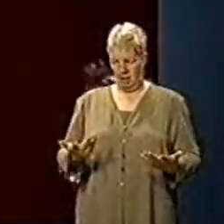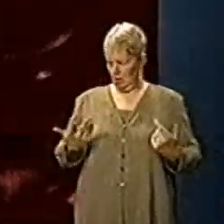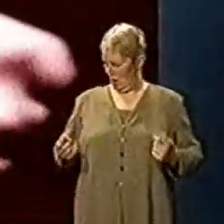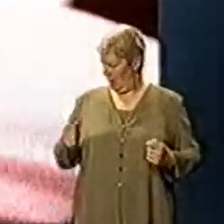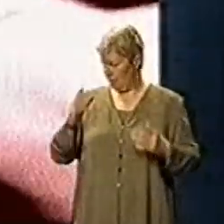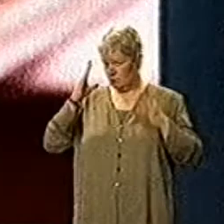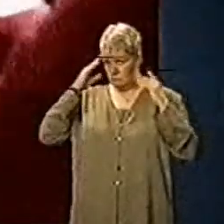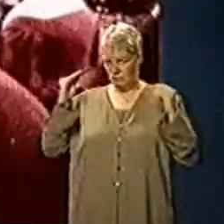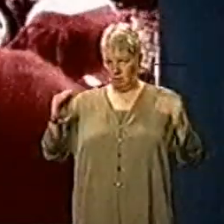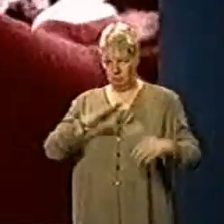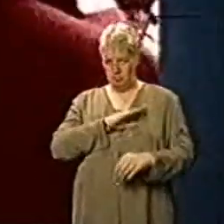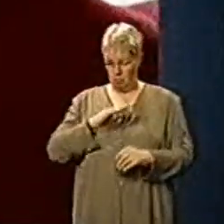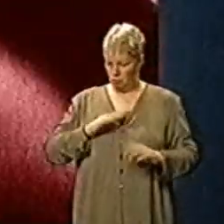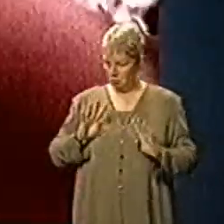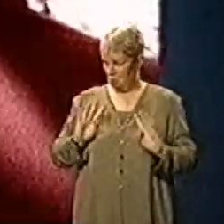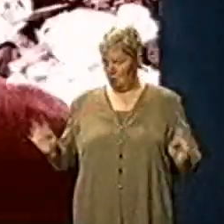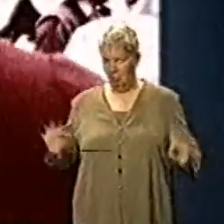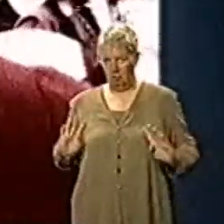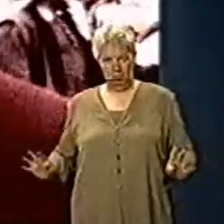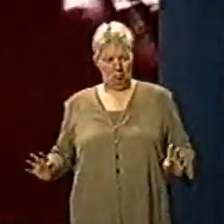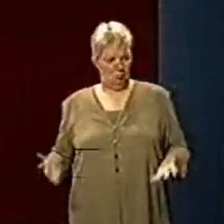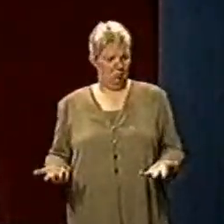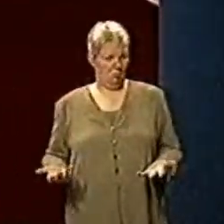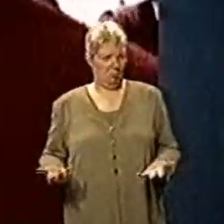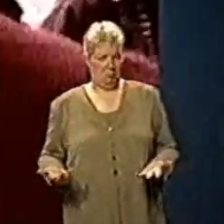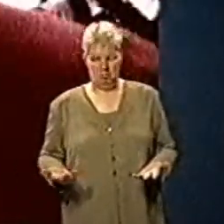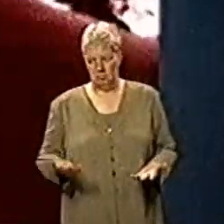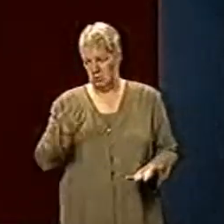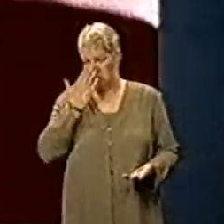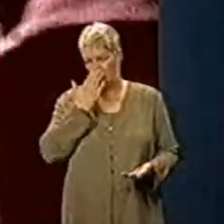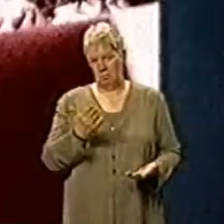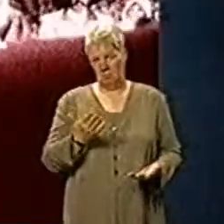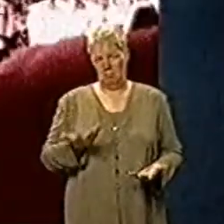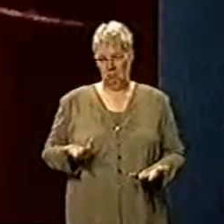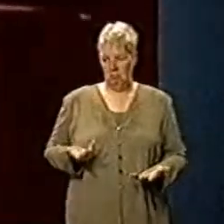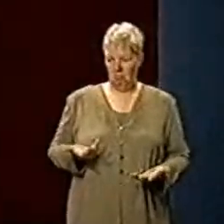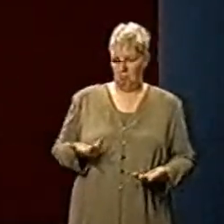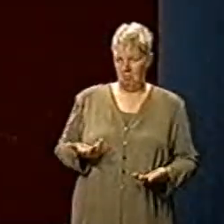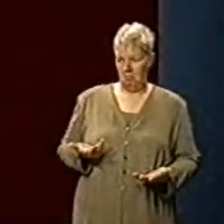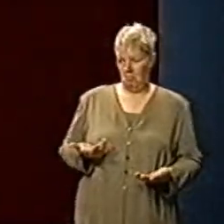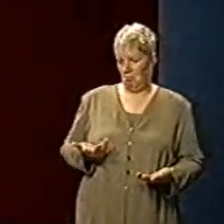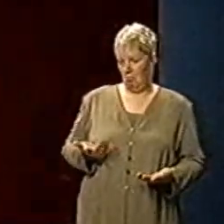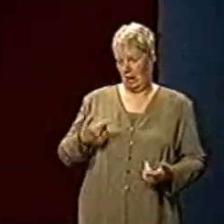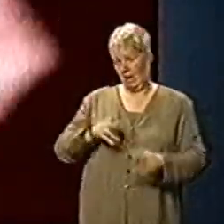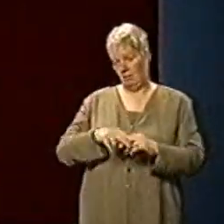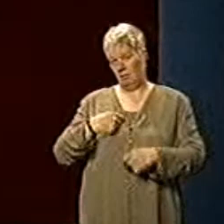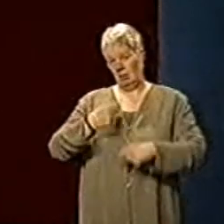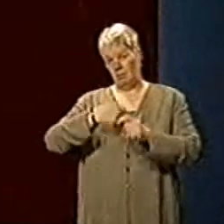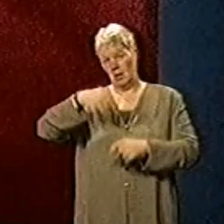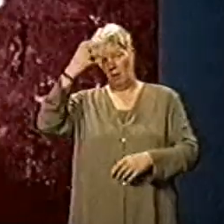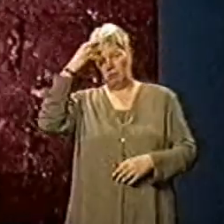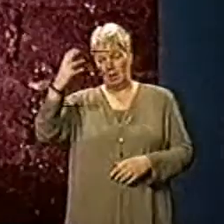streets. And if he'd decided to be king after all, who was going to say otherwise?